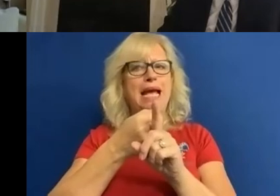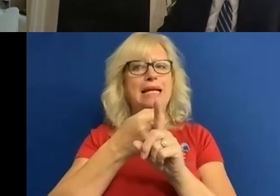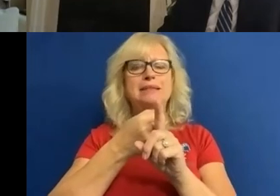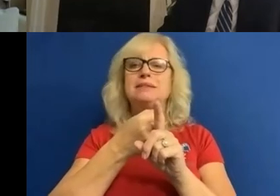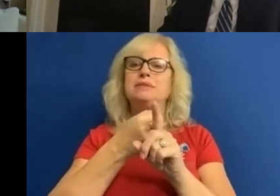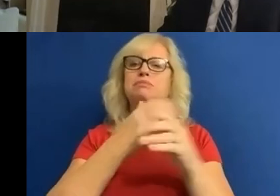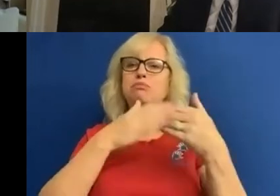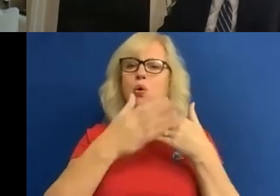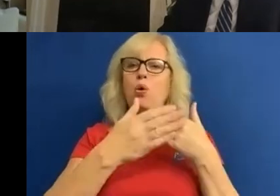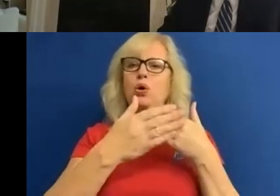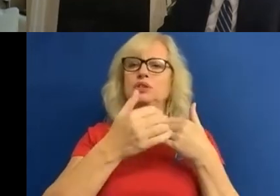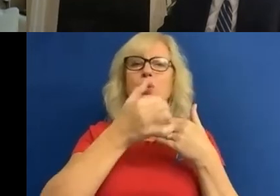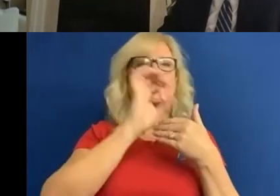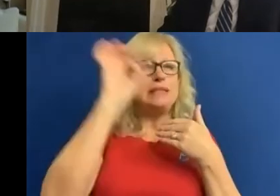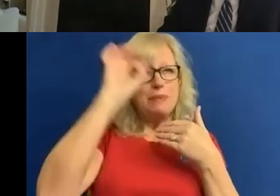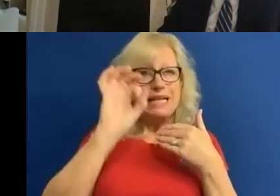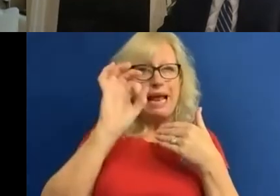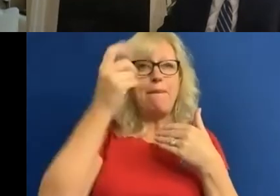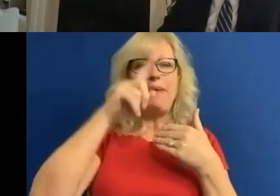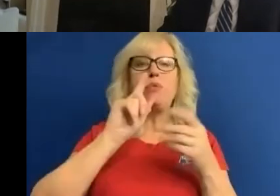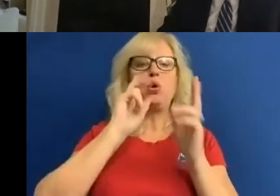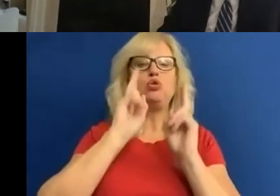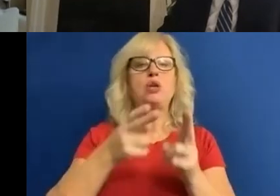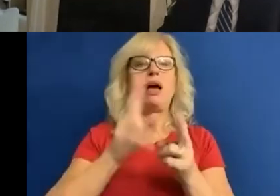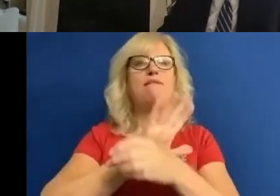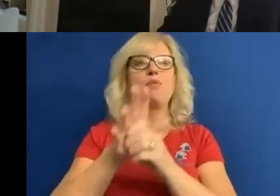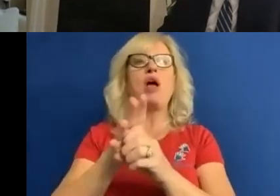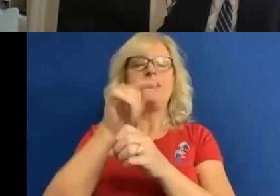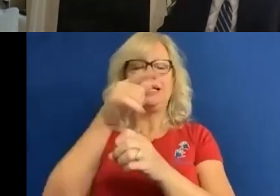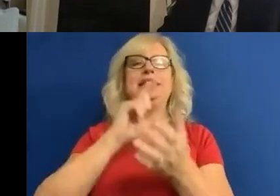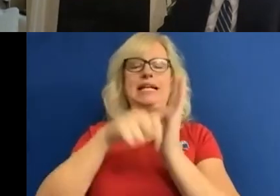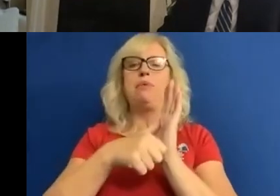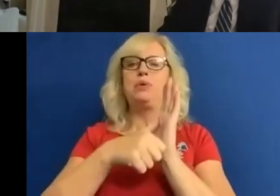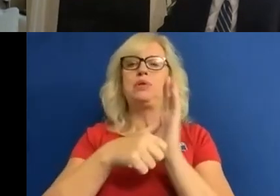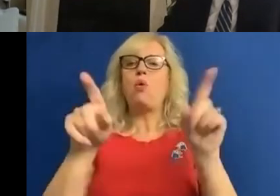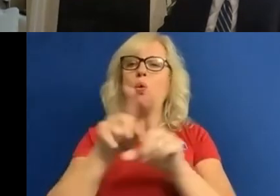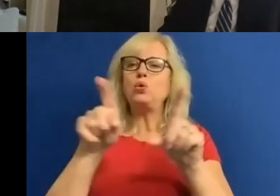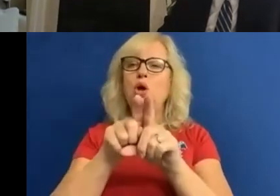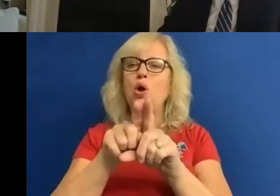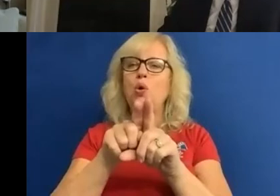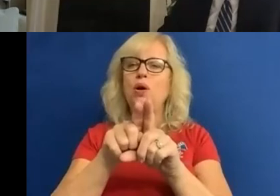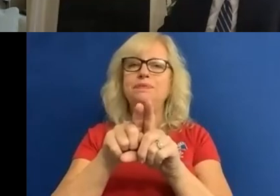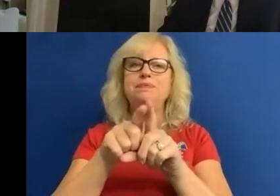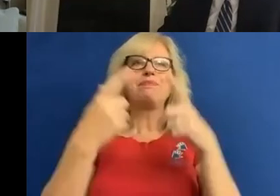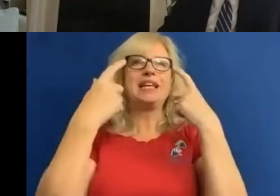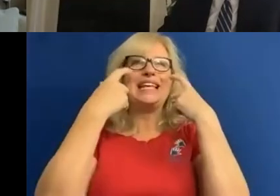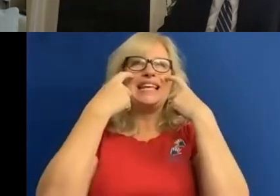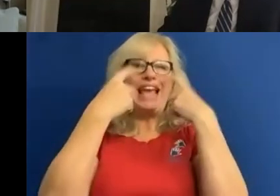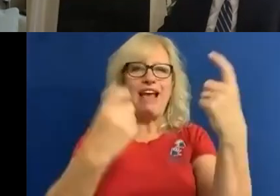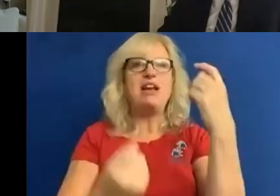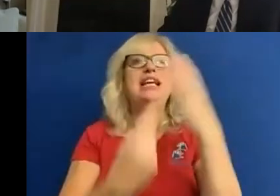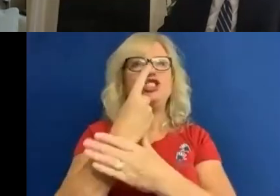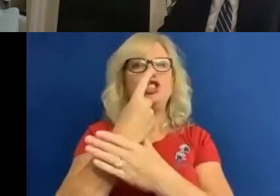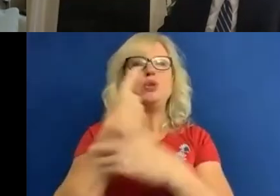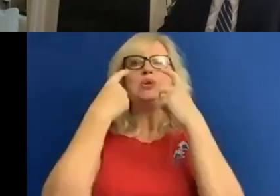the people who died of COVID were disabled people, but also there were issues around carers, around care support,